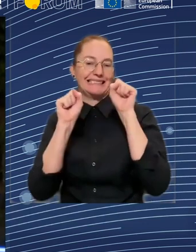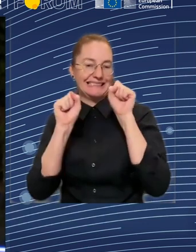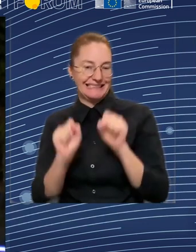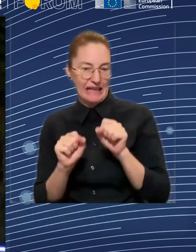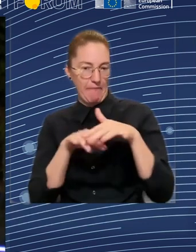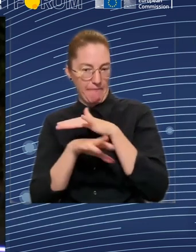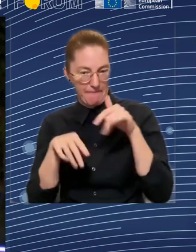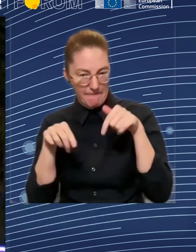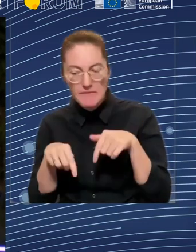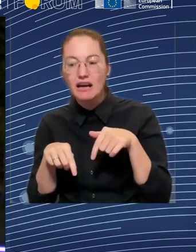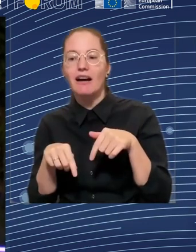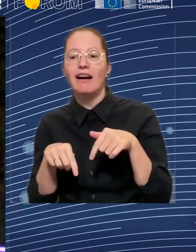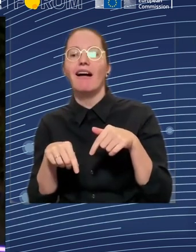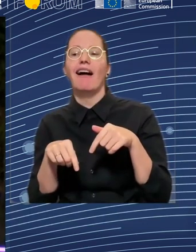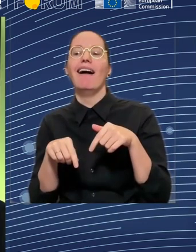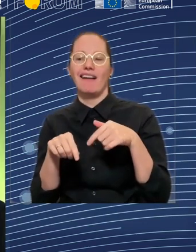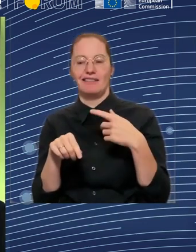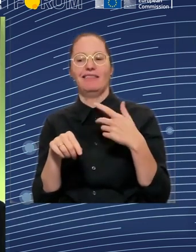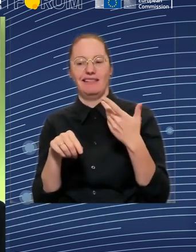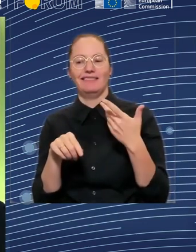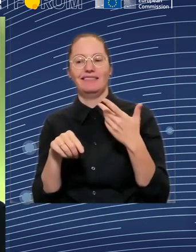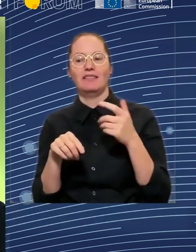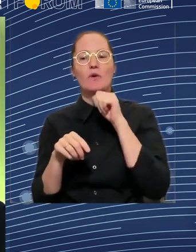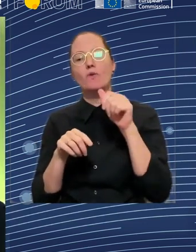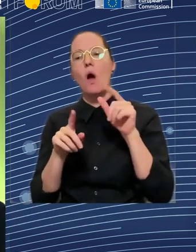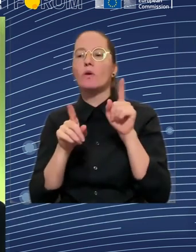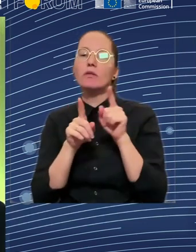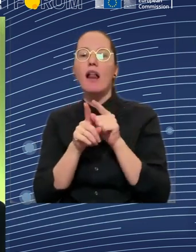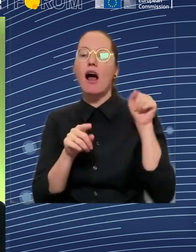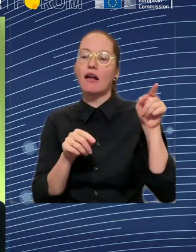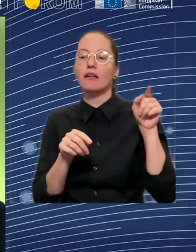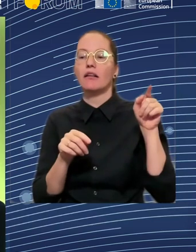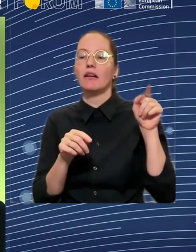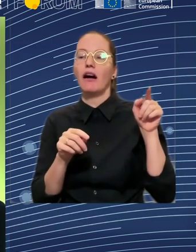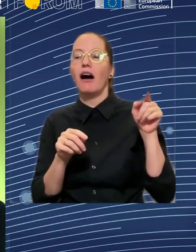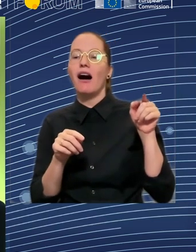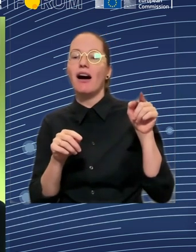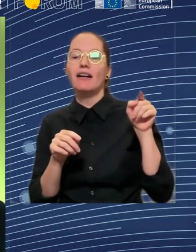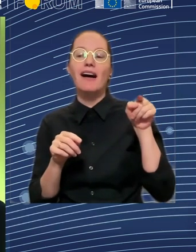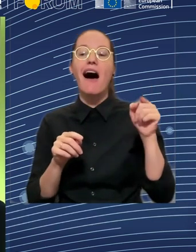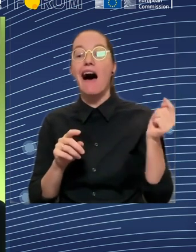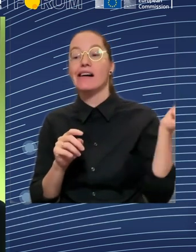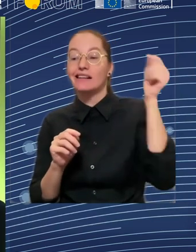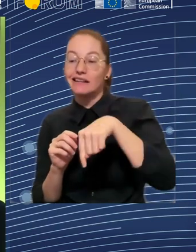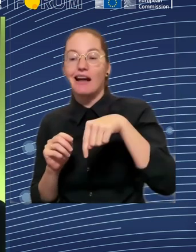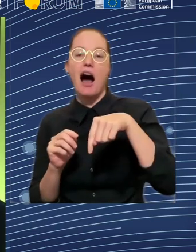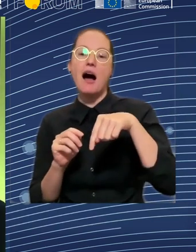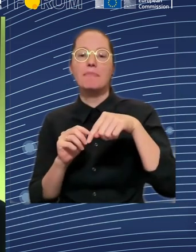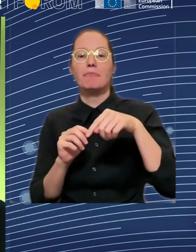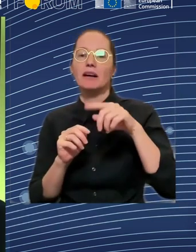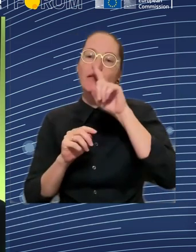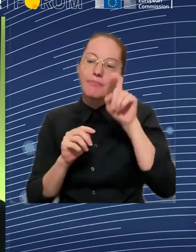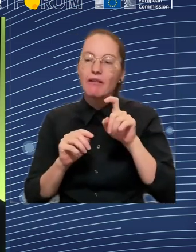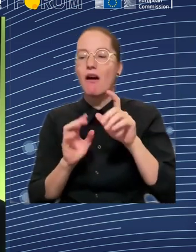I'm going to take two questions together. They're asking here, what is the future for the European pillar of social rights?